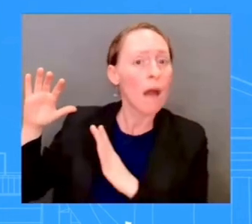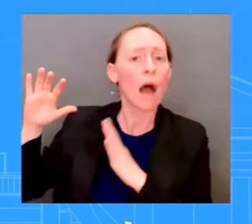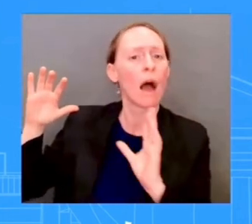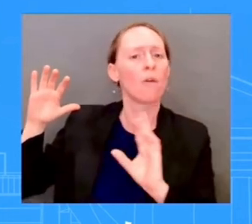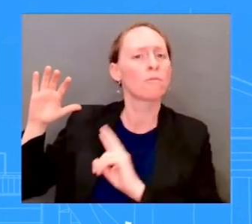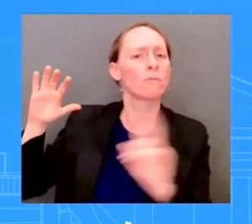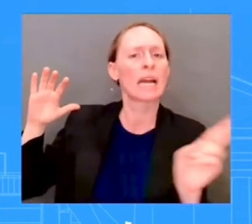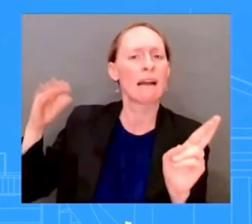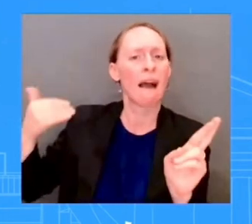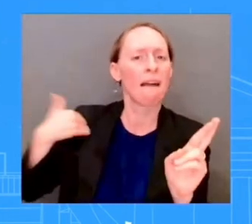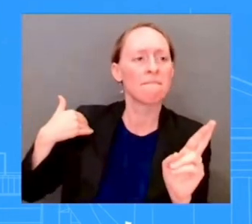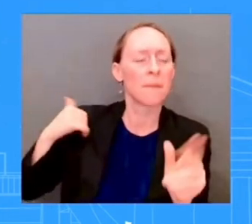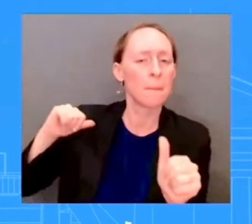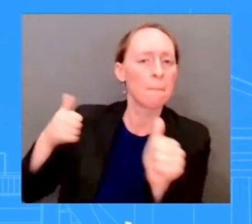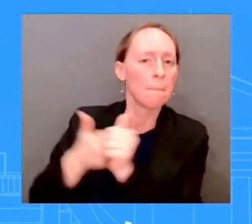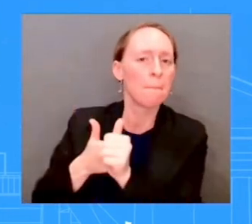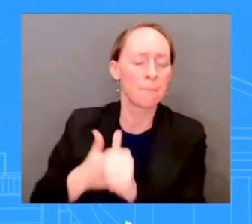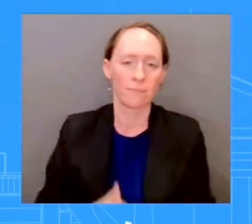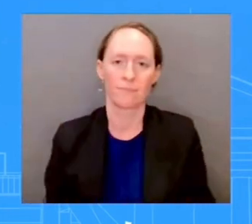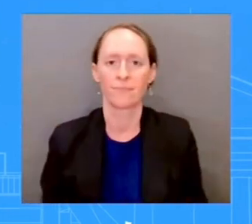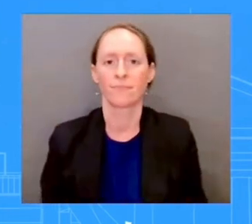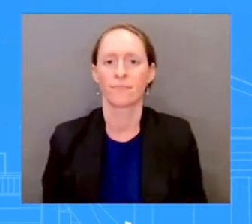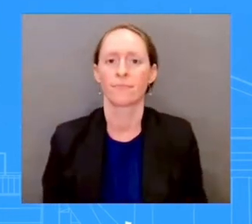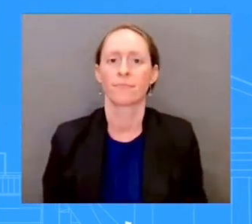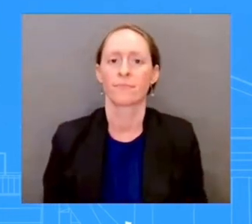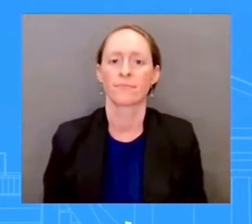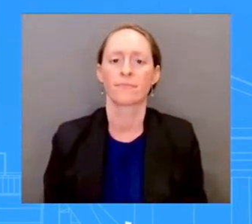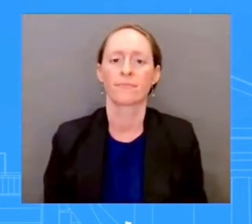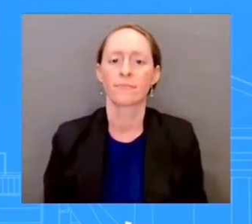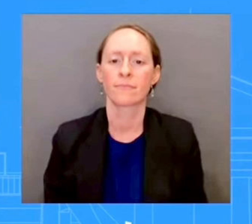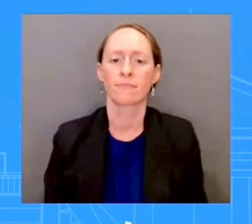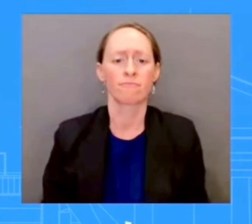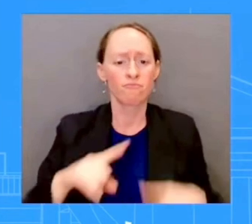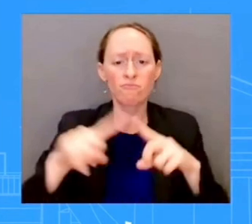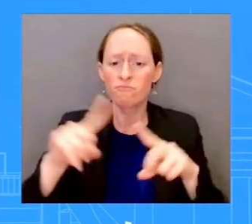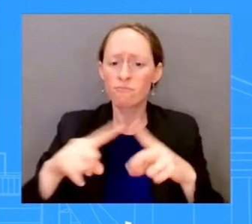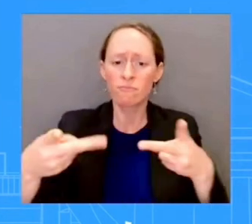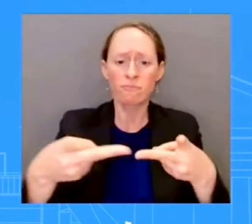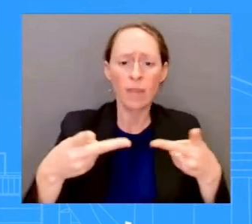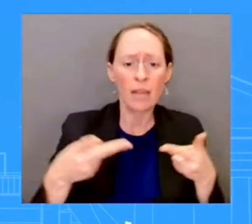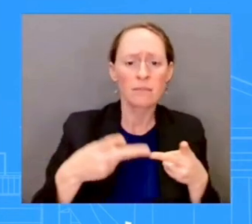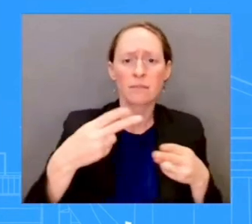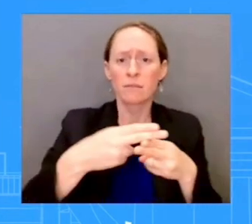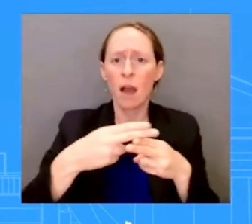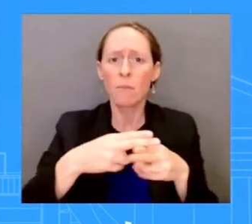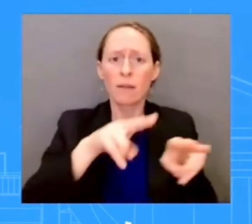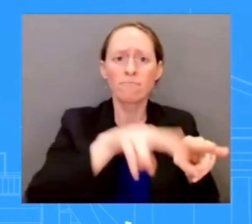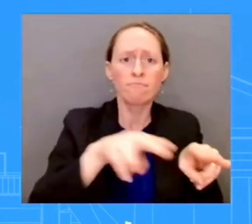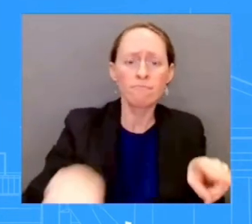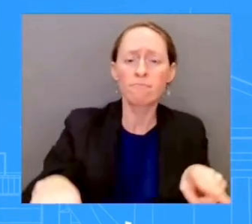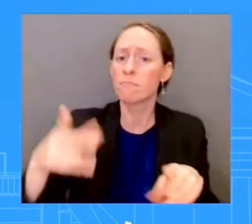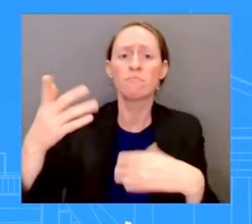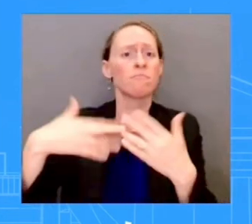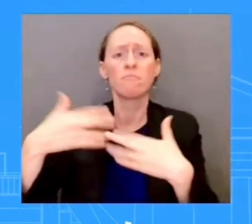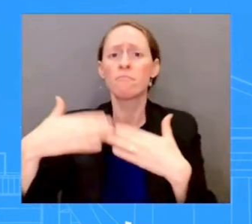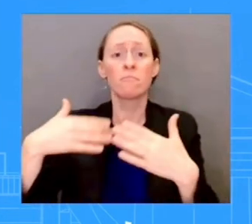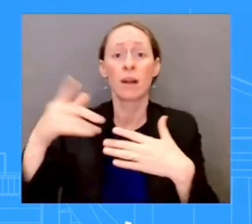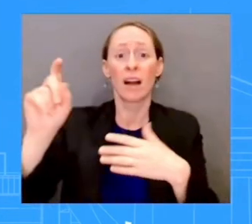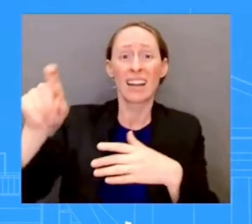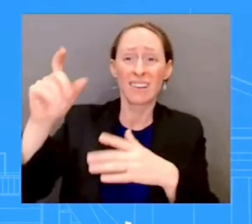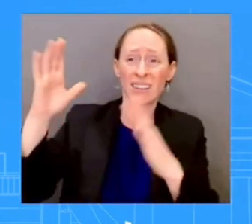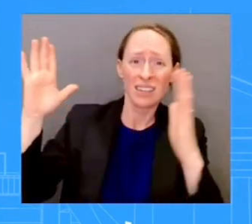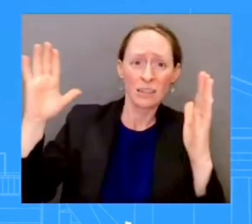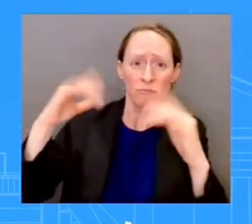sheltering for up to 20,000 survivors. That may not be necessary, but we know that there are thousands of people who are in